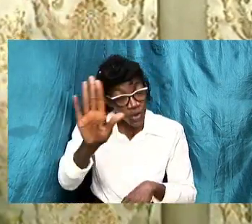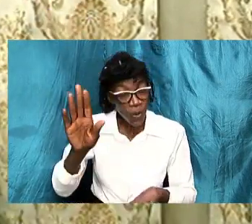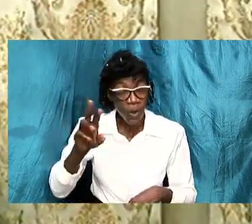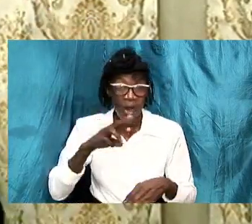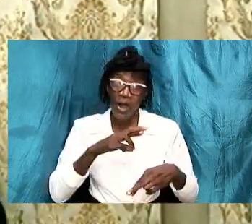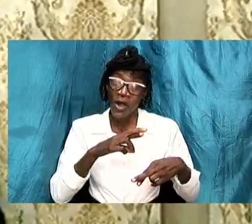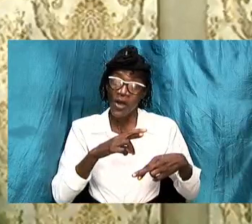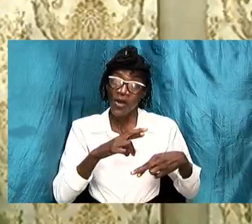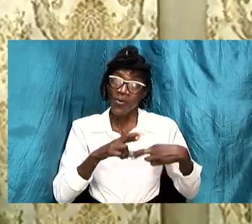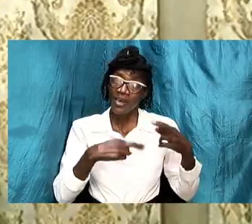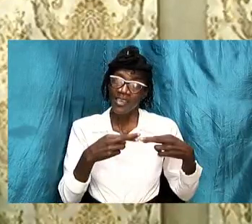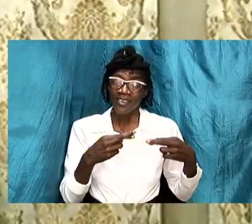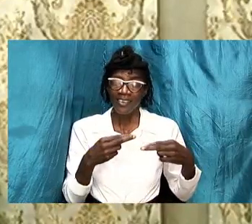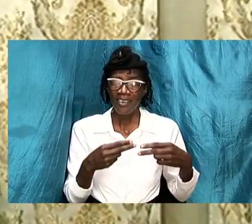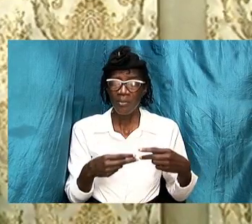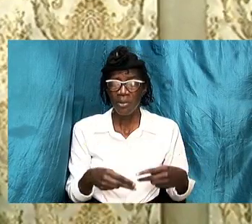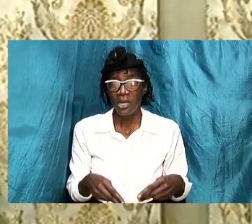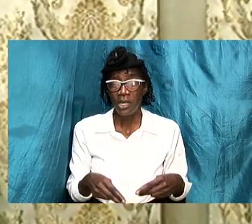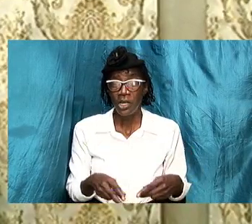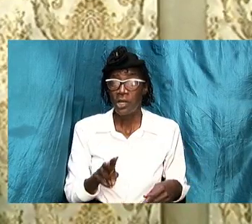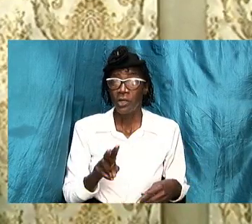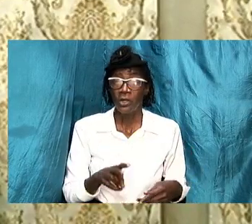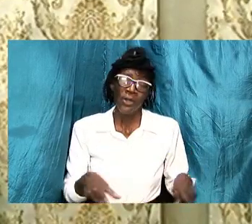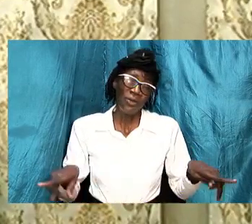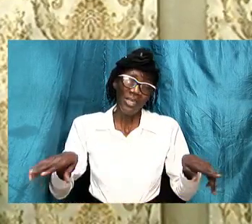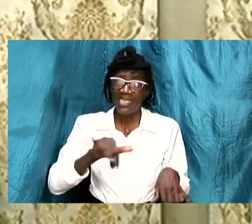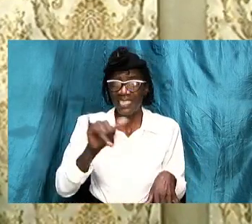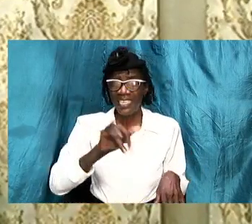related to a car a ladder